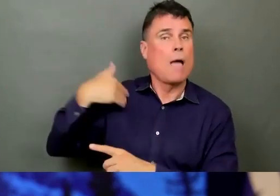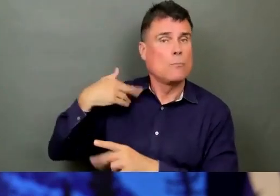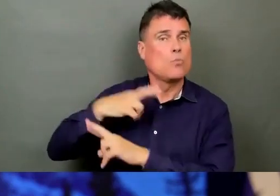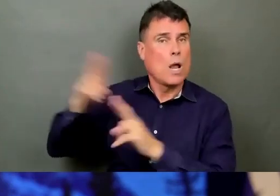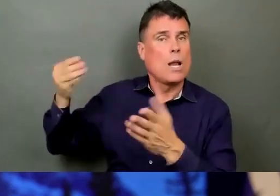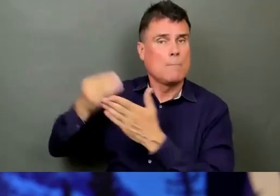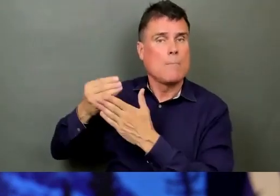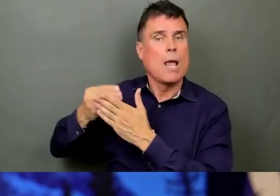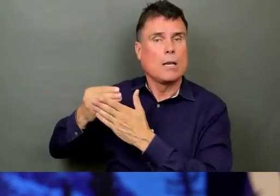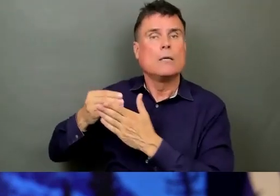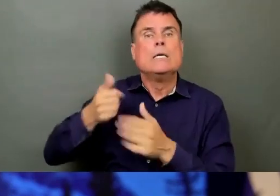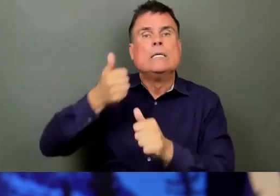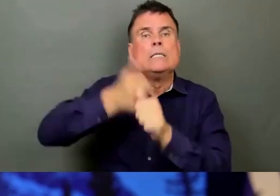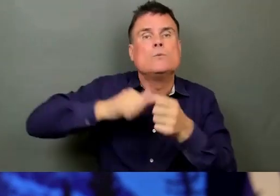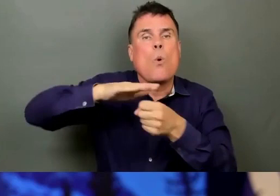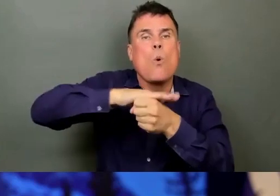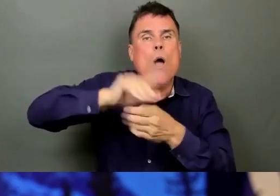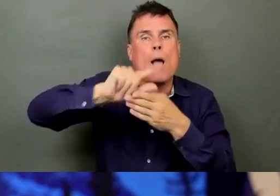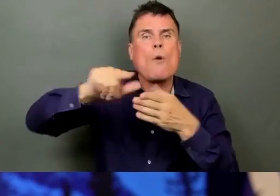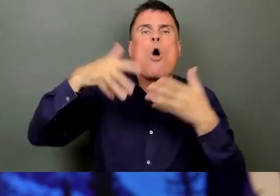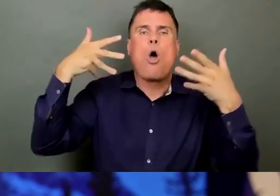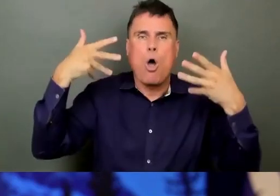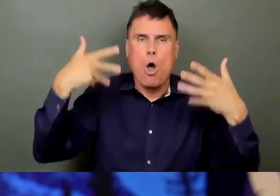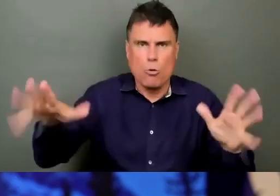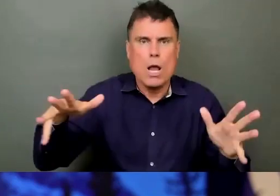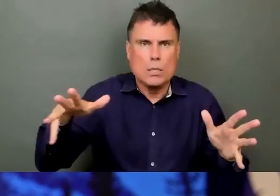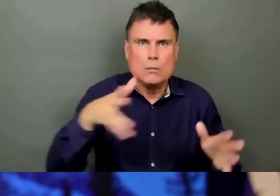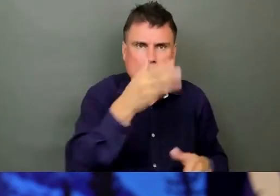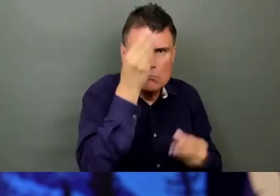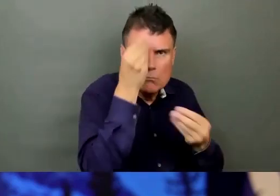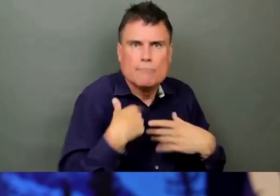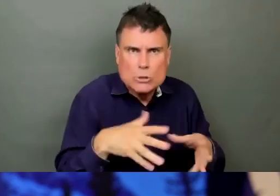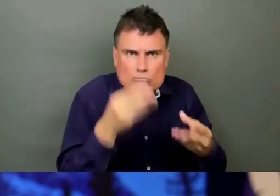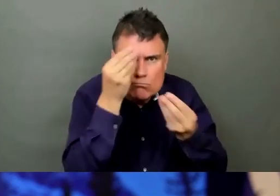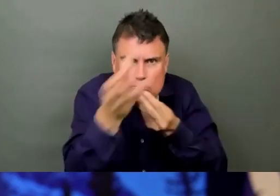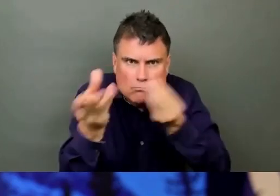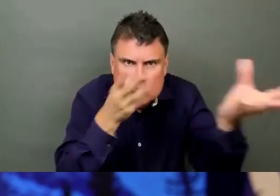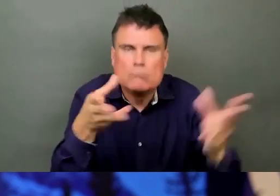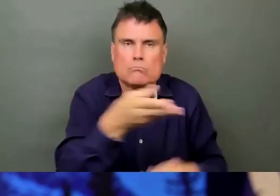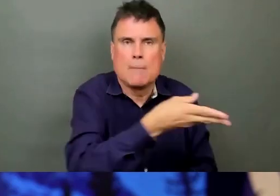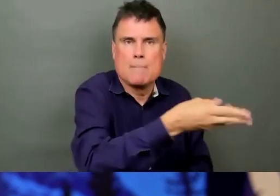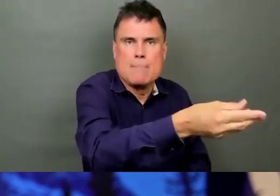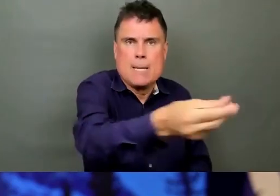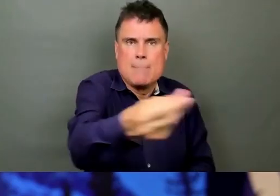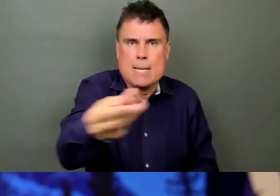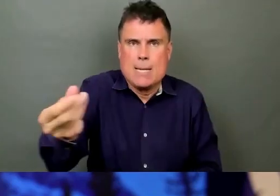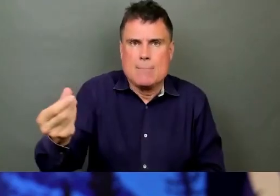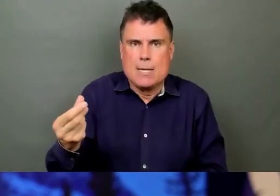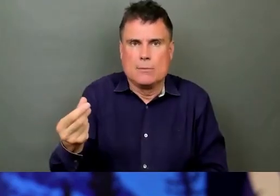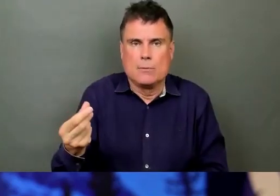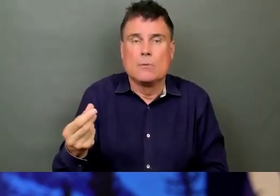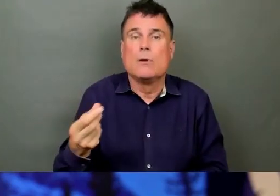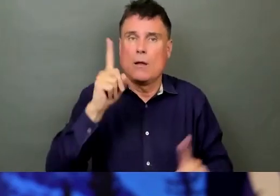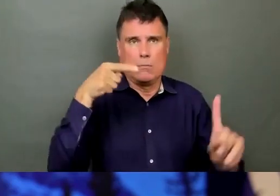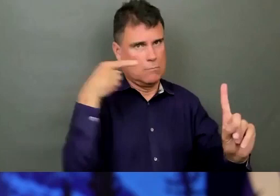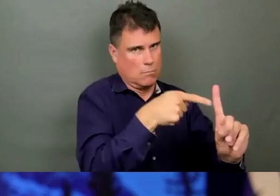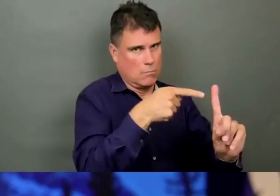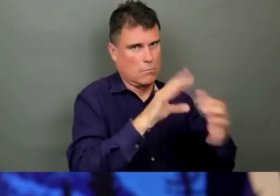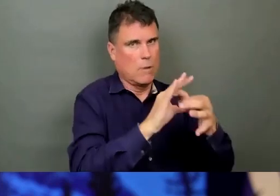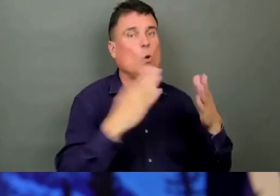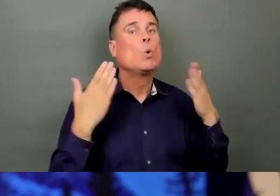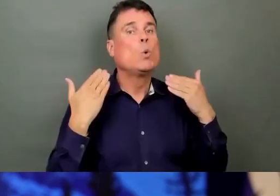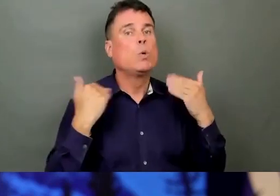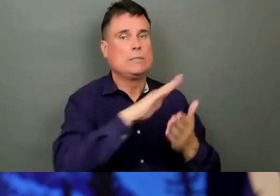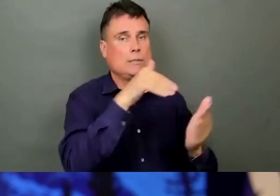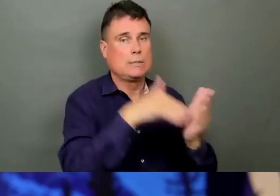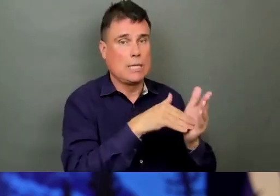certainly in the case of a smoke, a smoke facility, a civic facility that's kept open, again, that